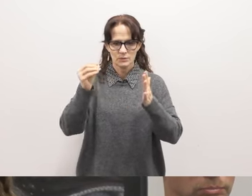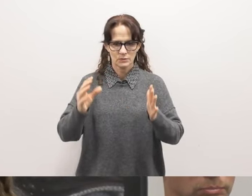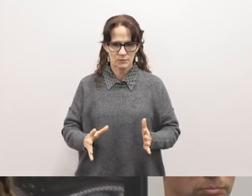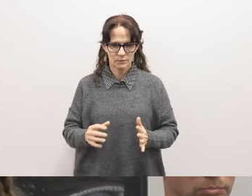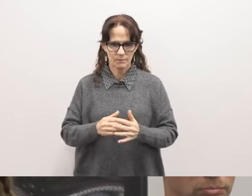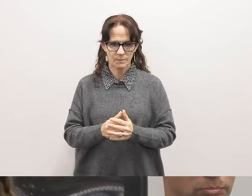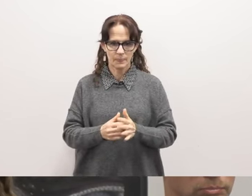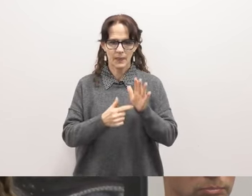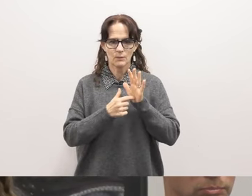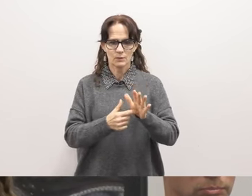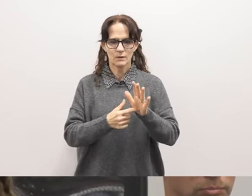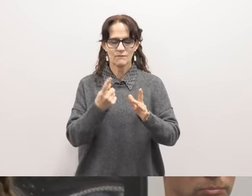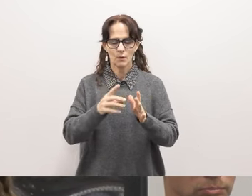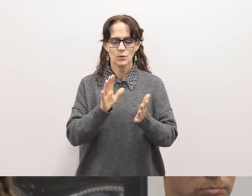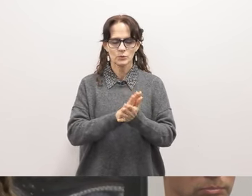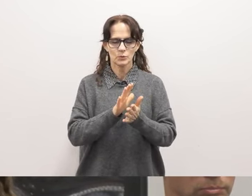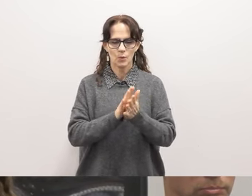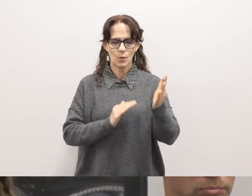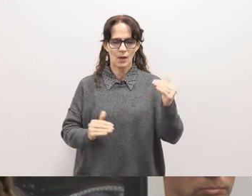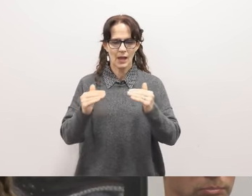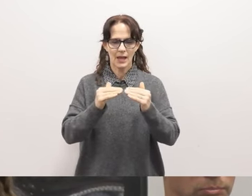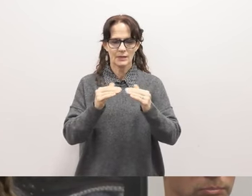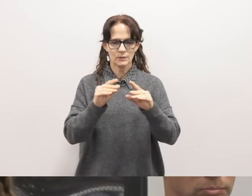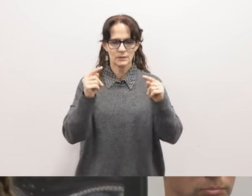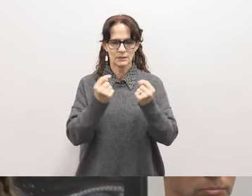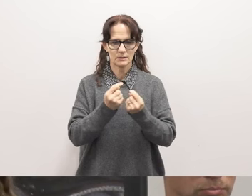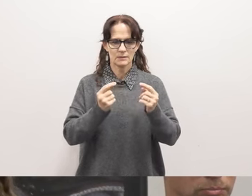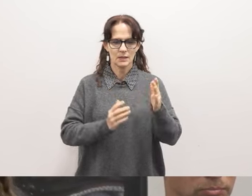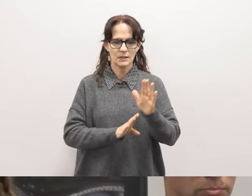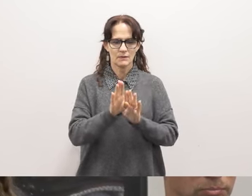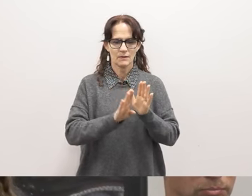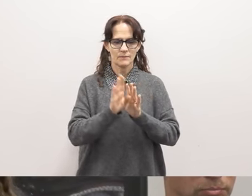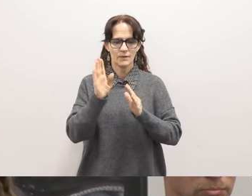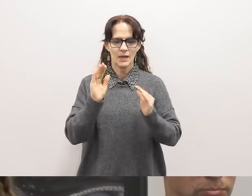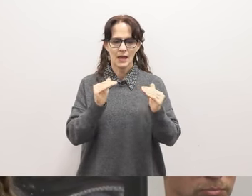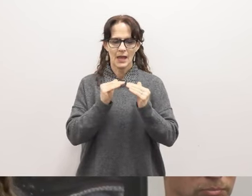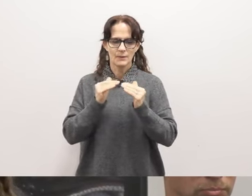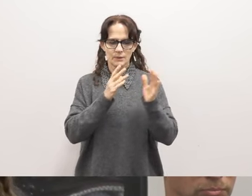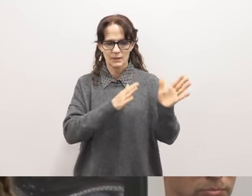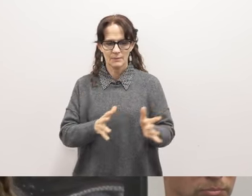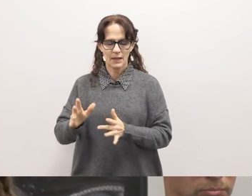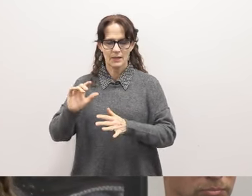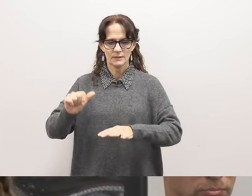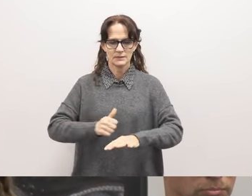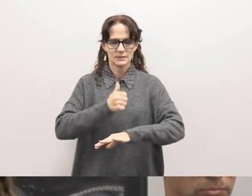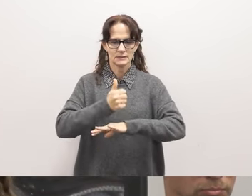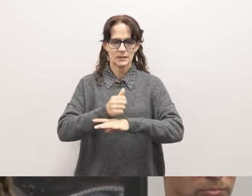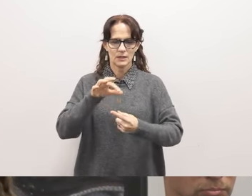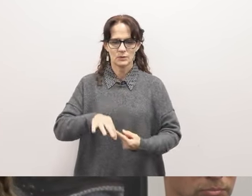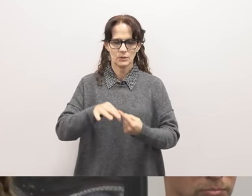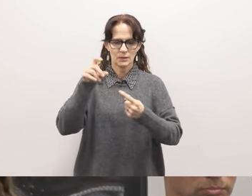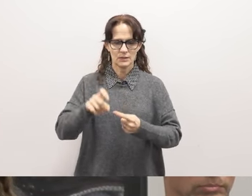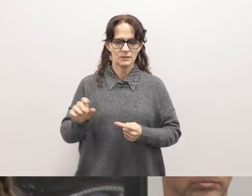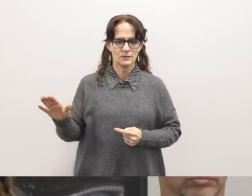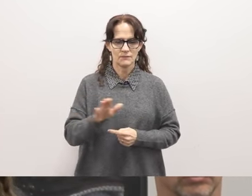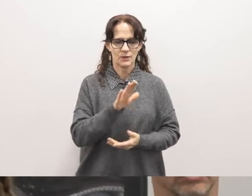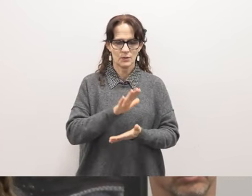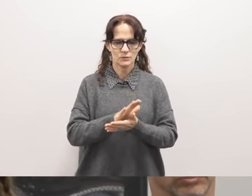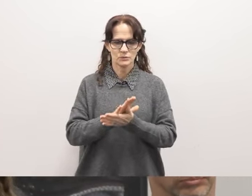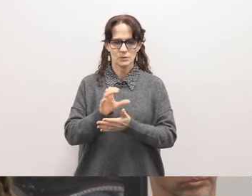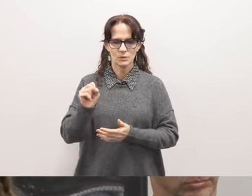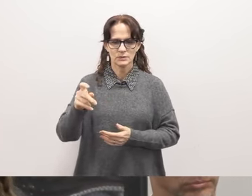facilitate spaces for school equity teams to develop and implement equity plans they designed to meet the unique needs of their school site.